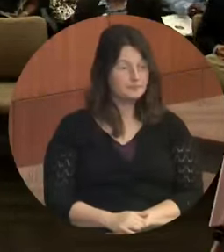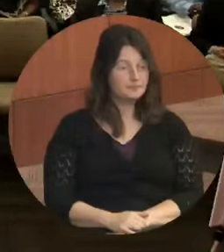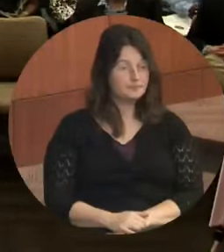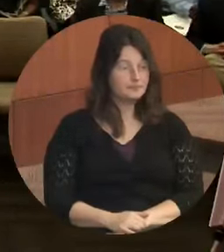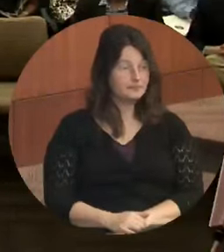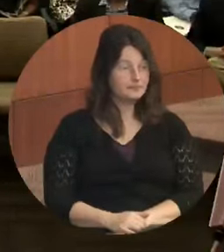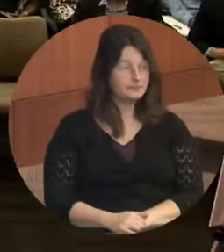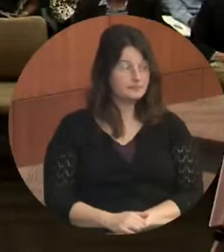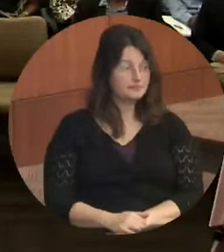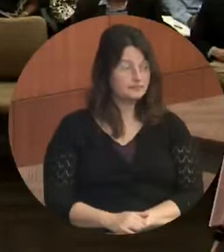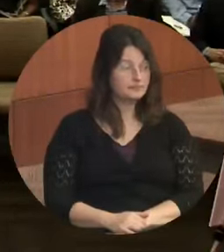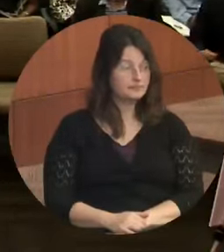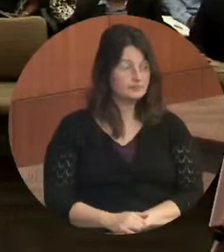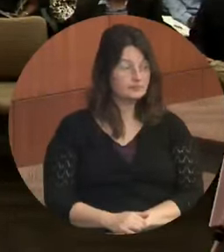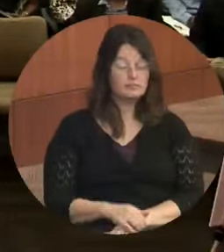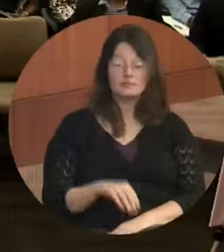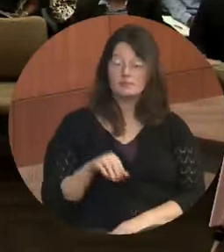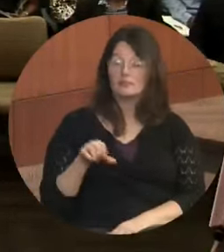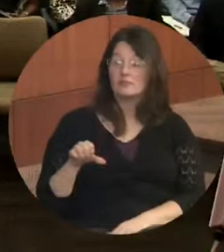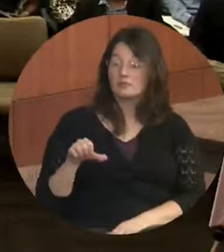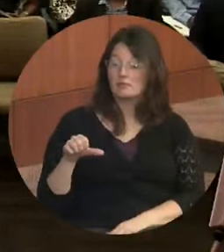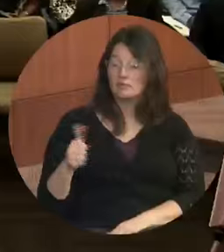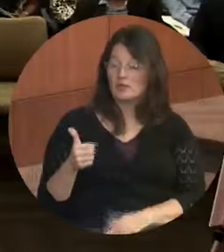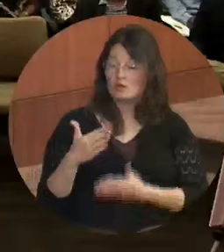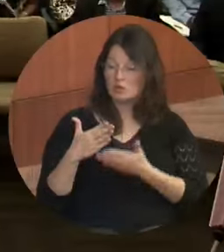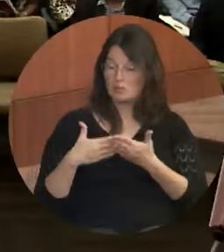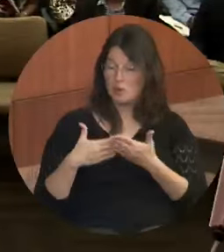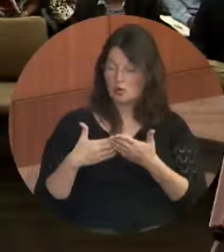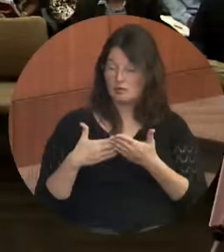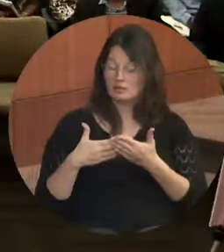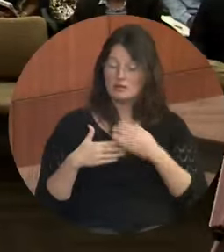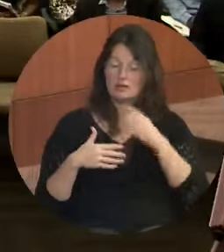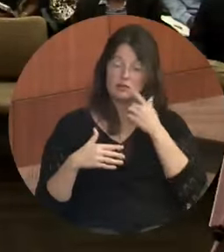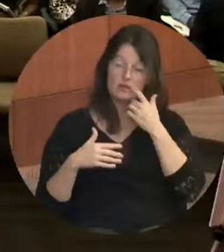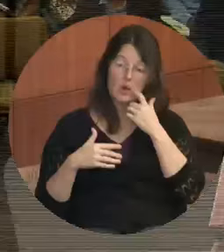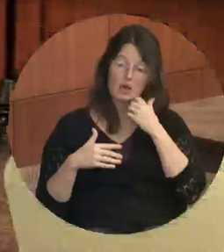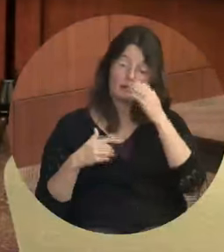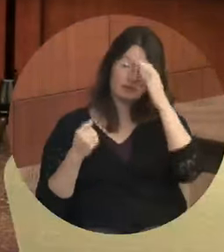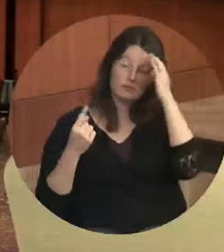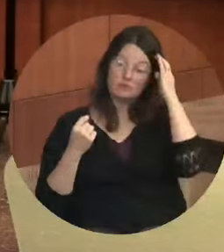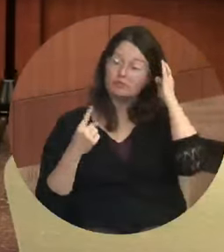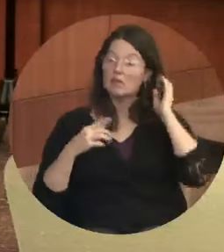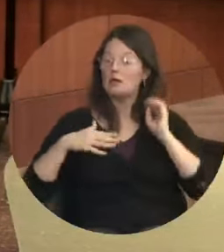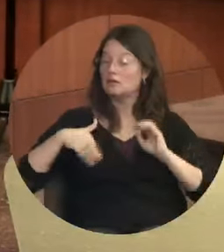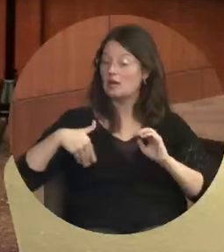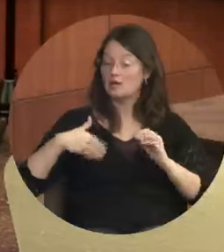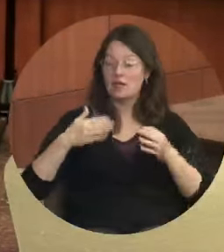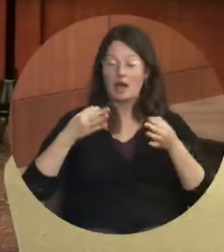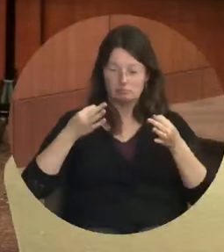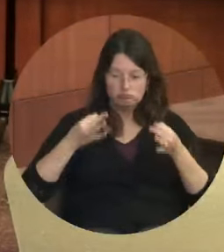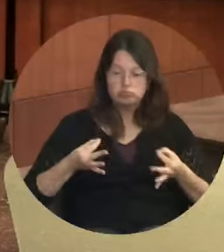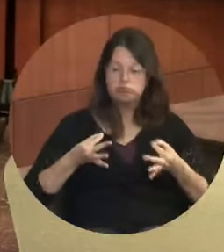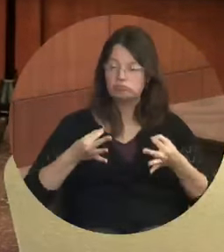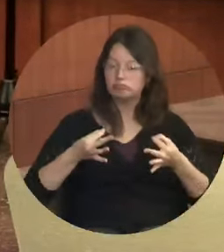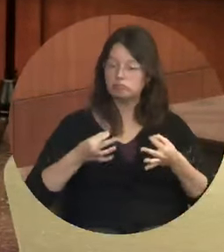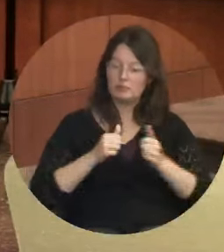Another just bit of housekeeping. So this isn't adopted yet. It's going to be